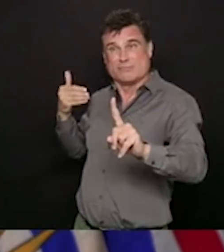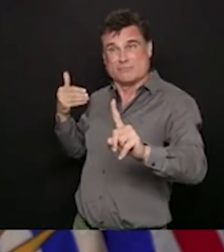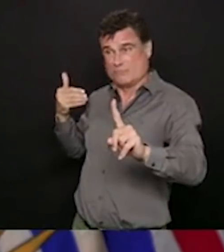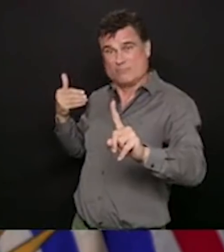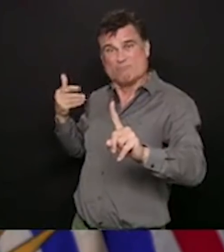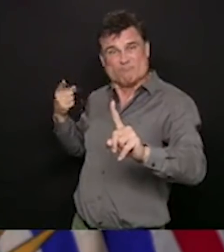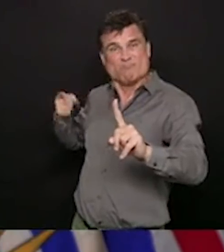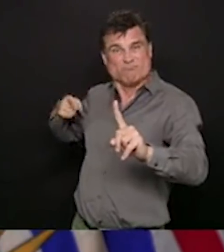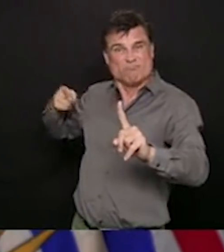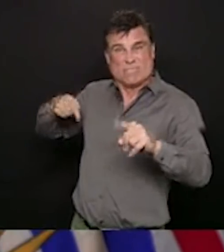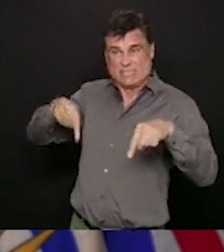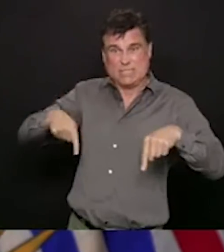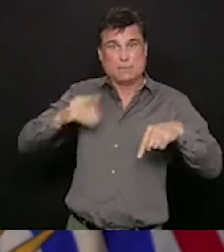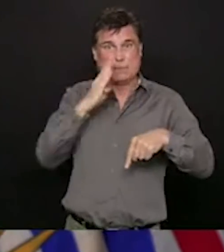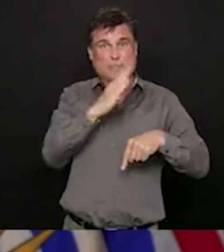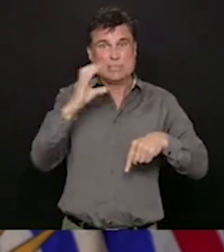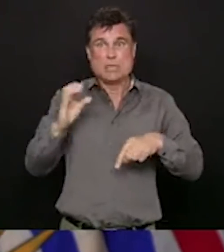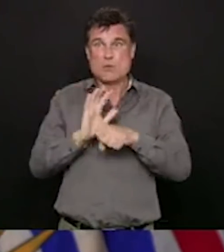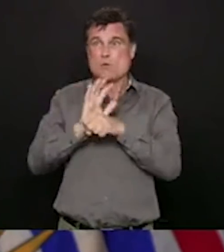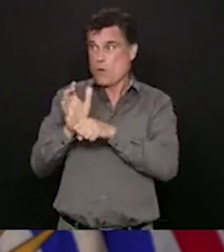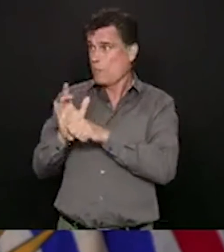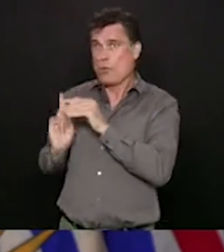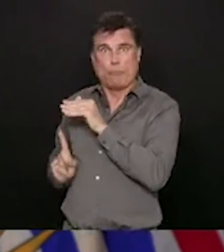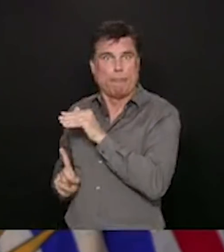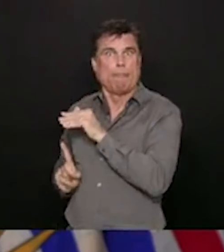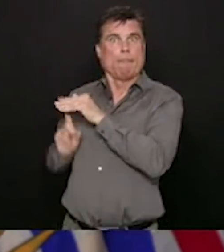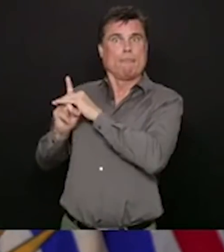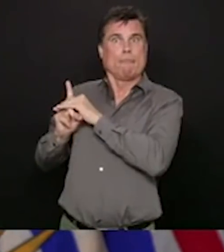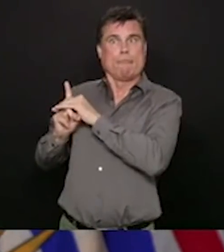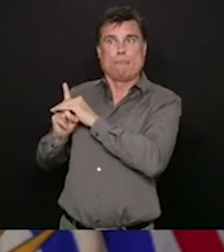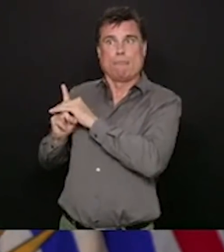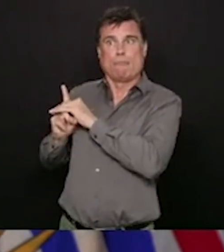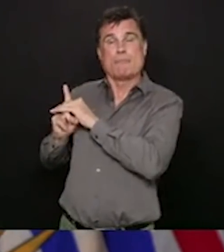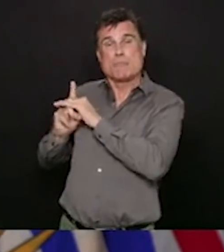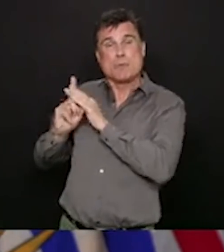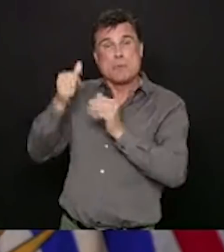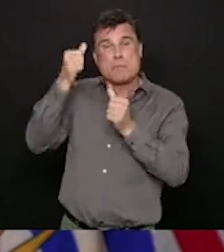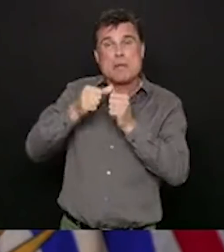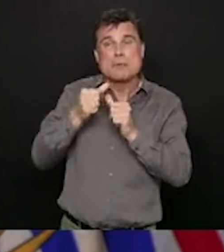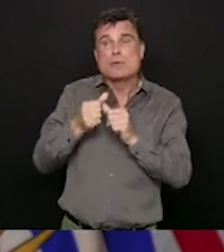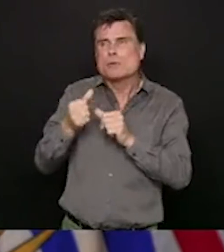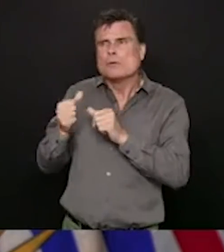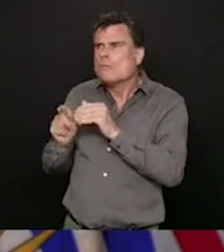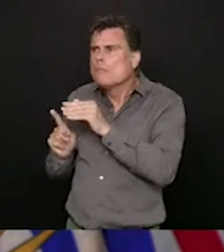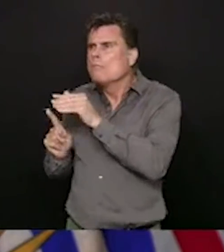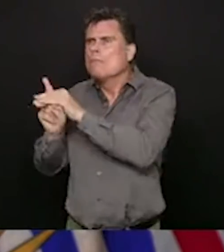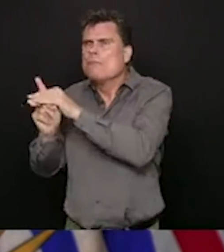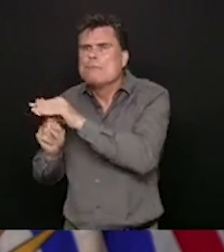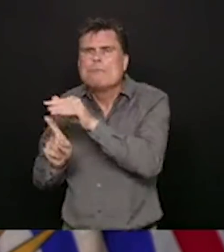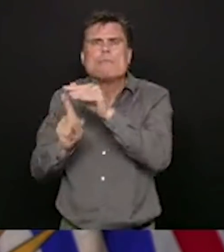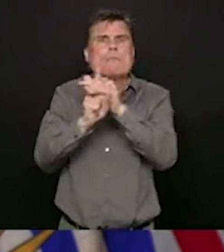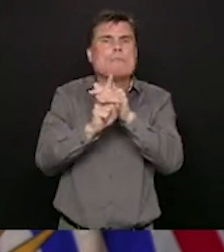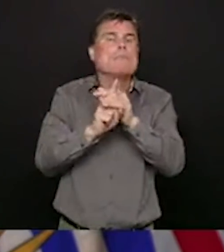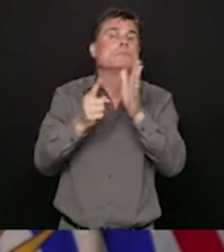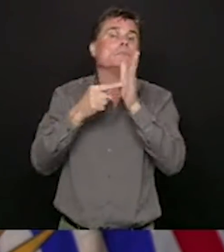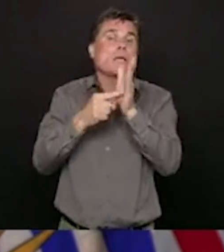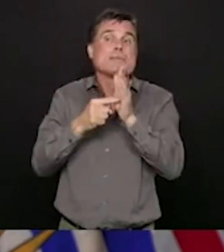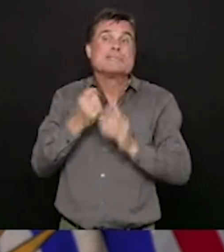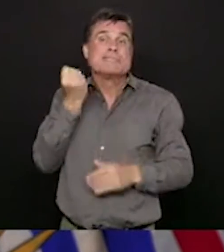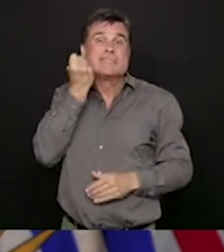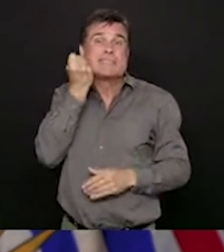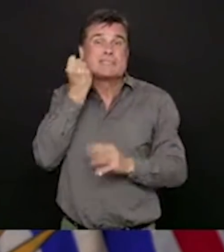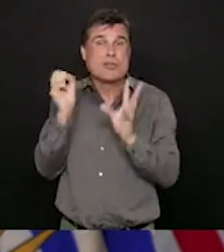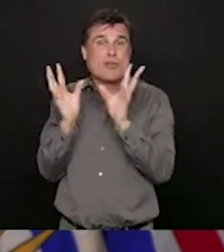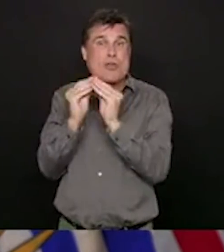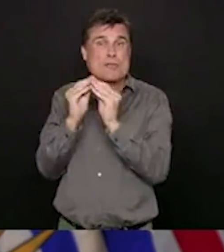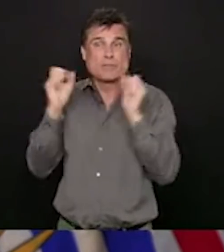we had a number of cases who were related to a dental conference that was being held in Vancouver, and just to give people an update, we now